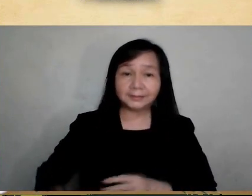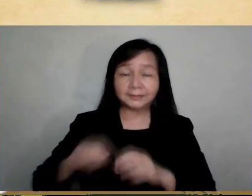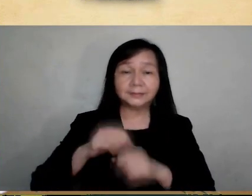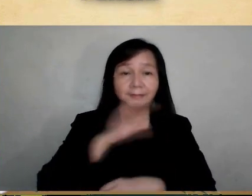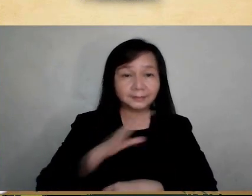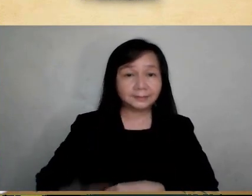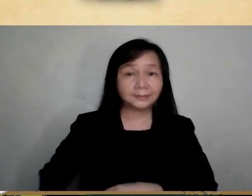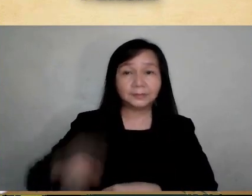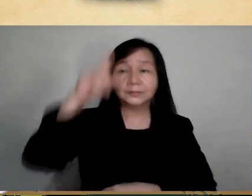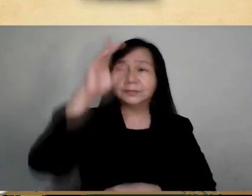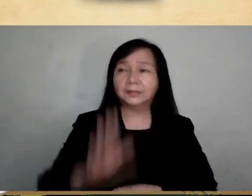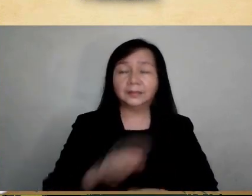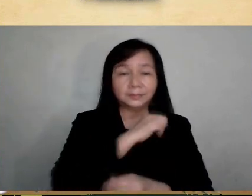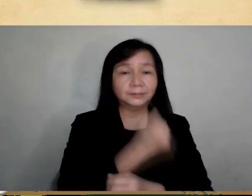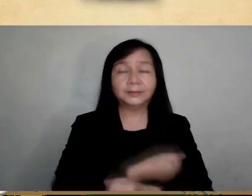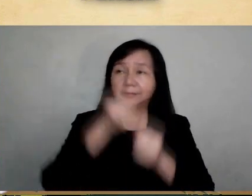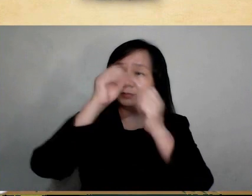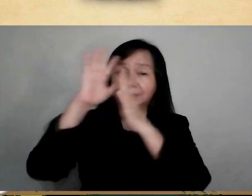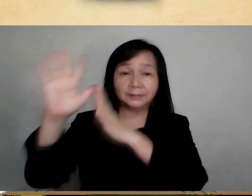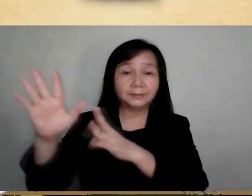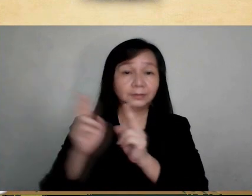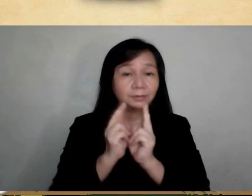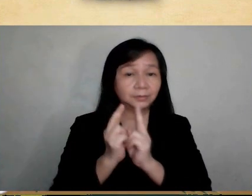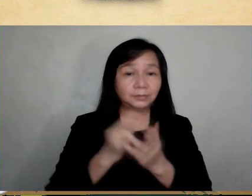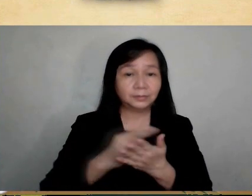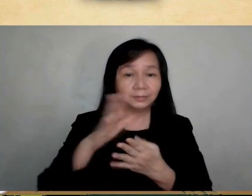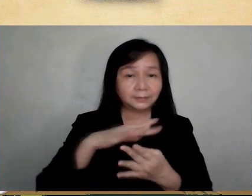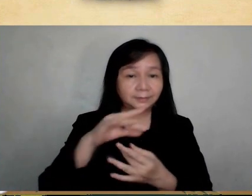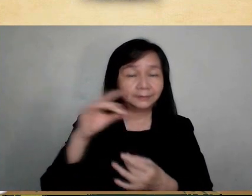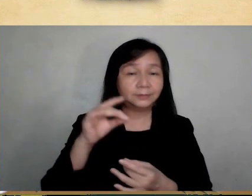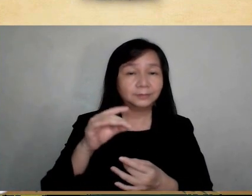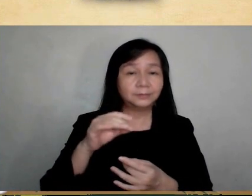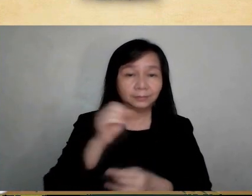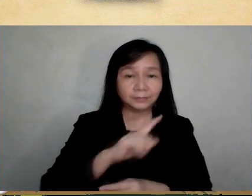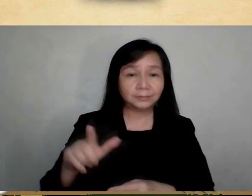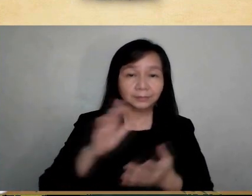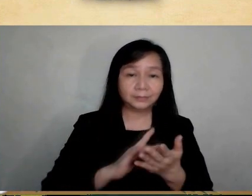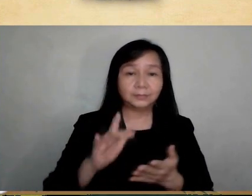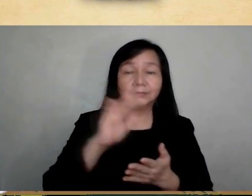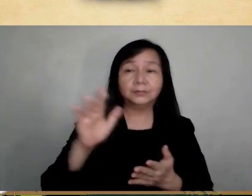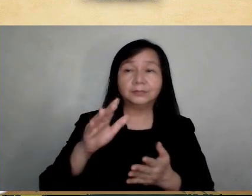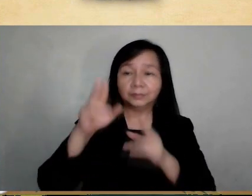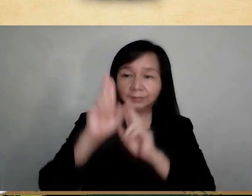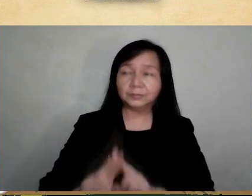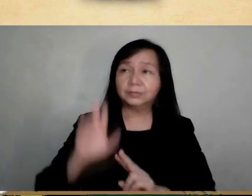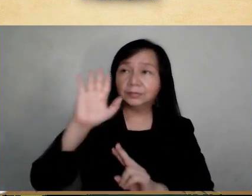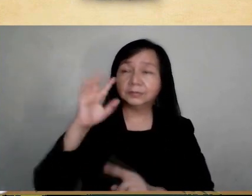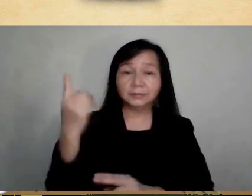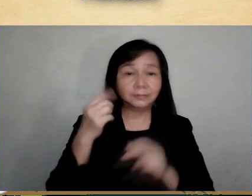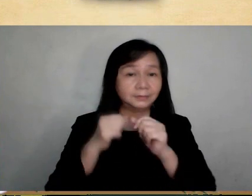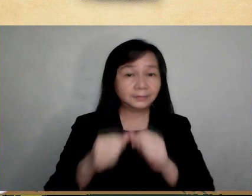O God, Almighty Father, in the unity of the Holy Spirit, all glory and honor is yours forever and ever.